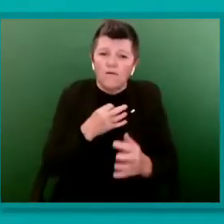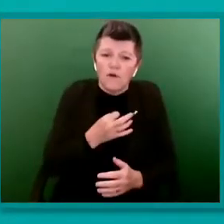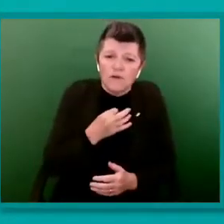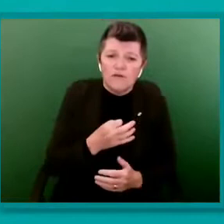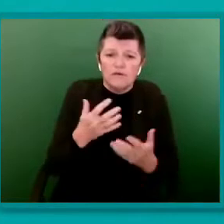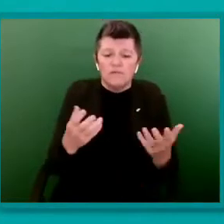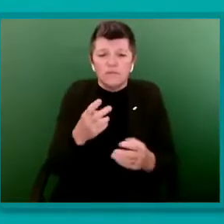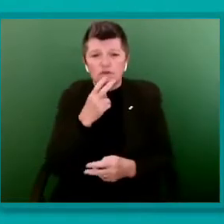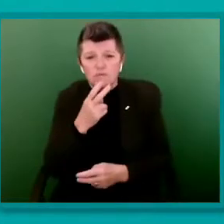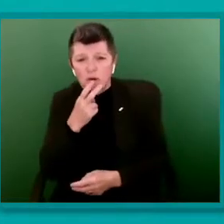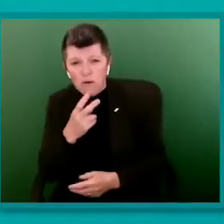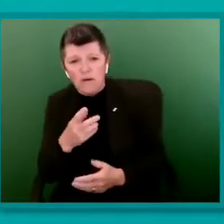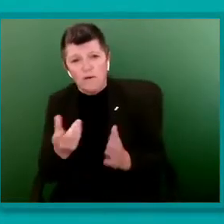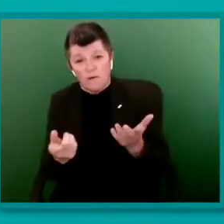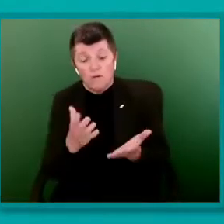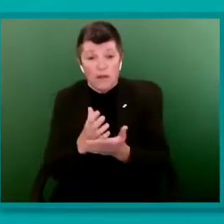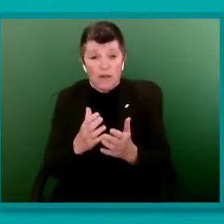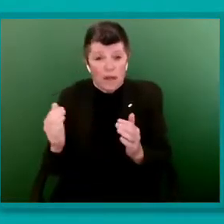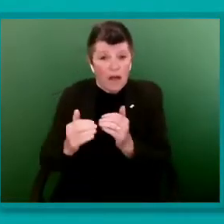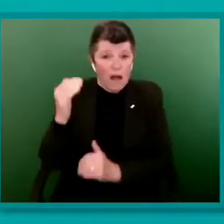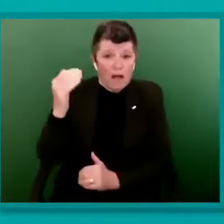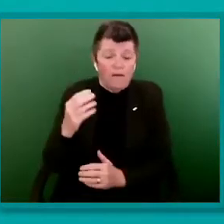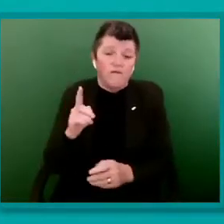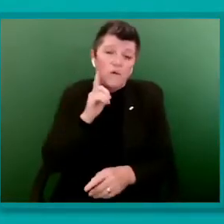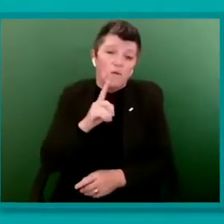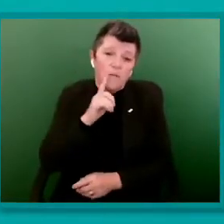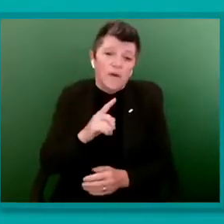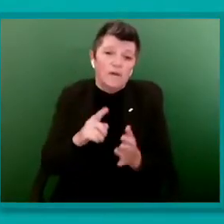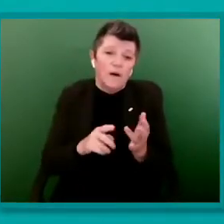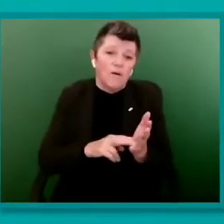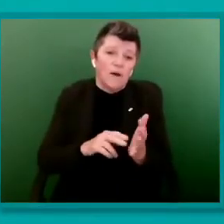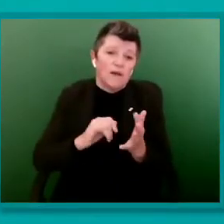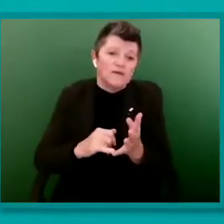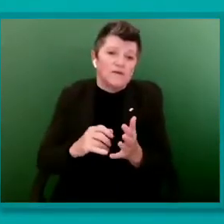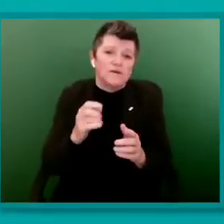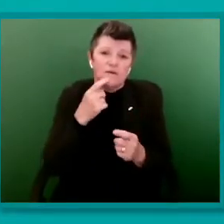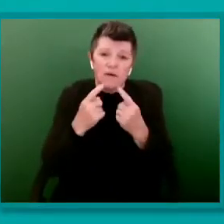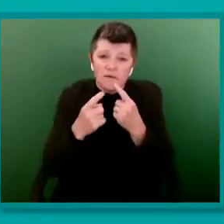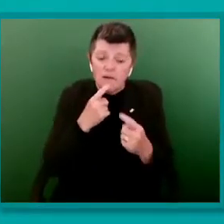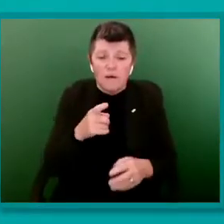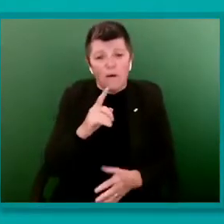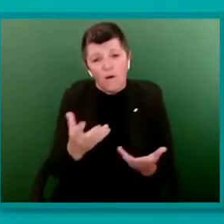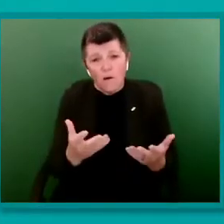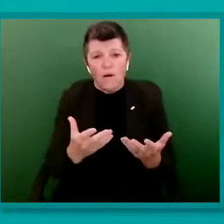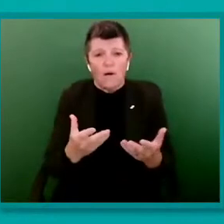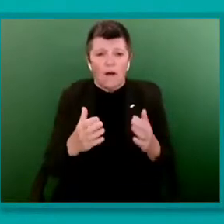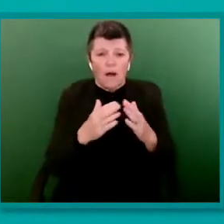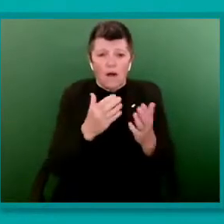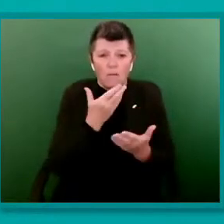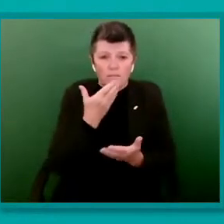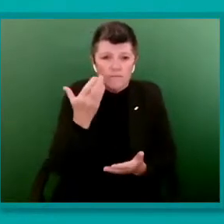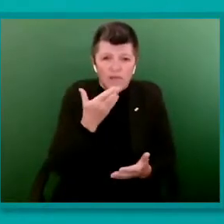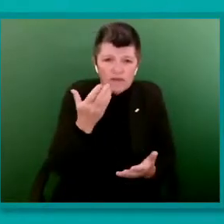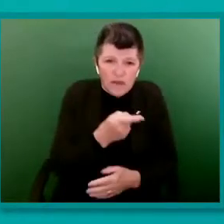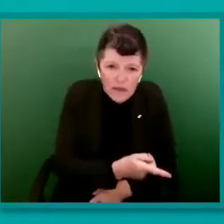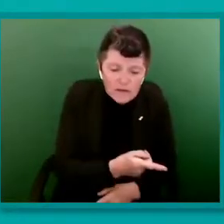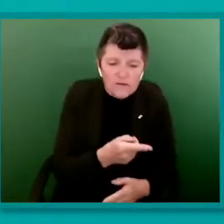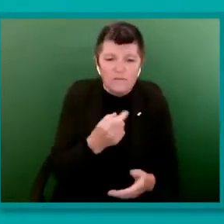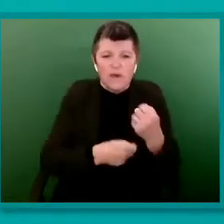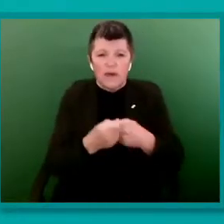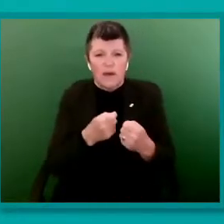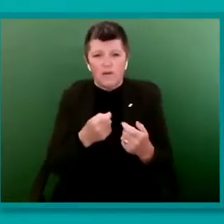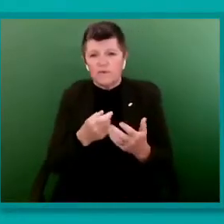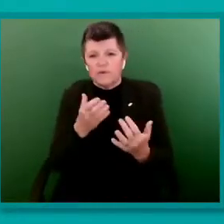ONS data, the increased likelihood of homelessness affecting your ability to access treatment, as well as